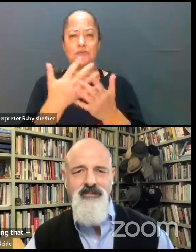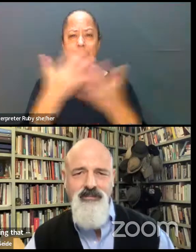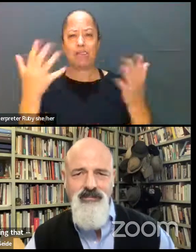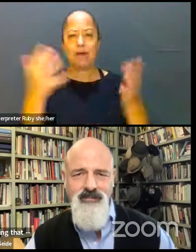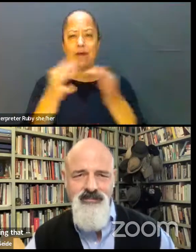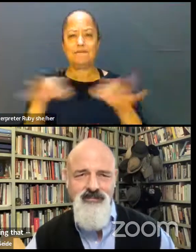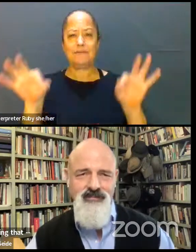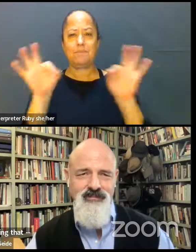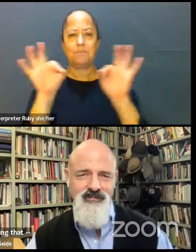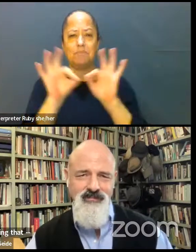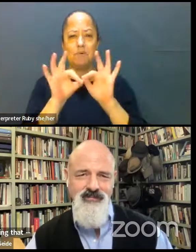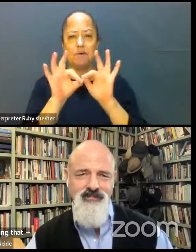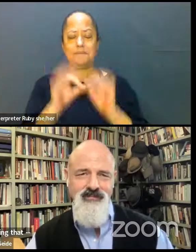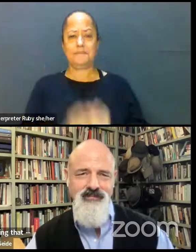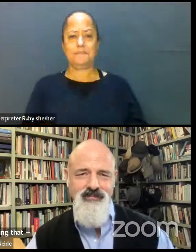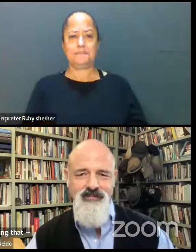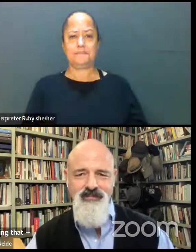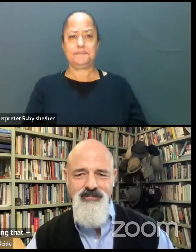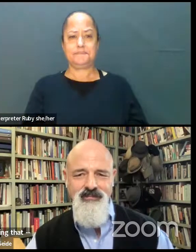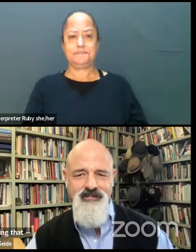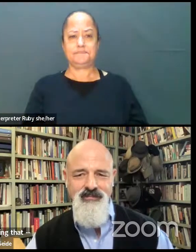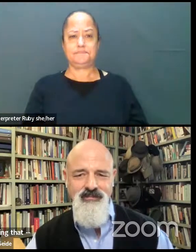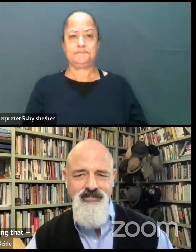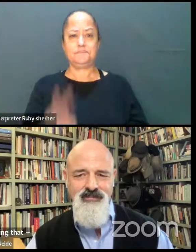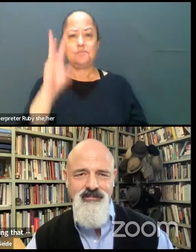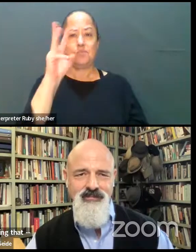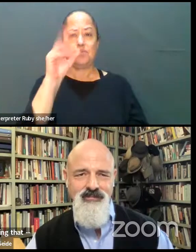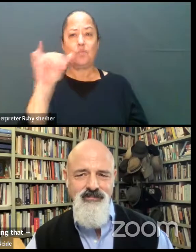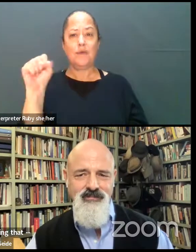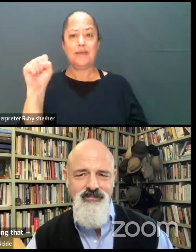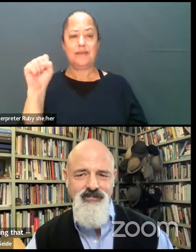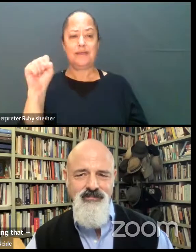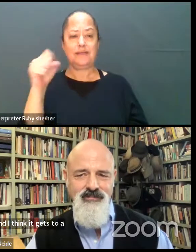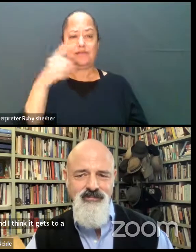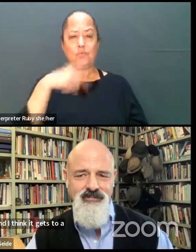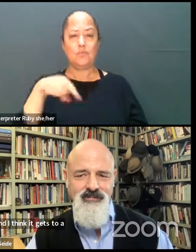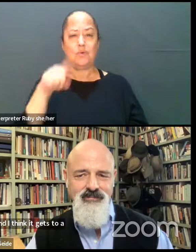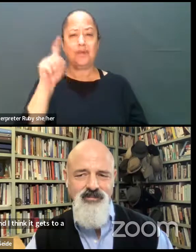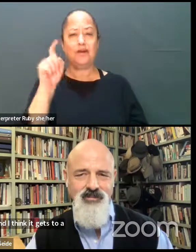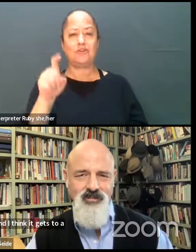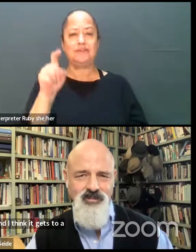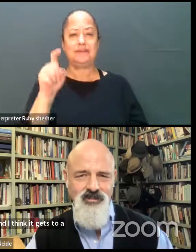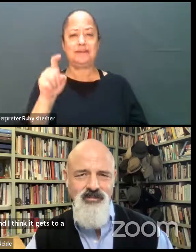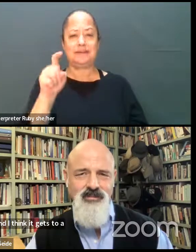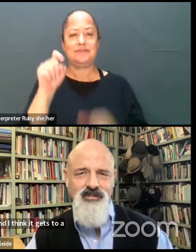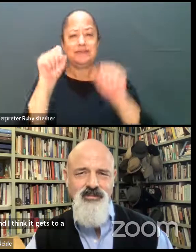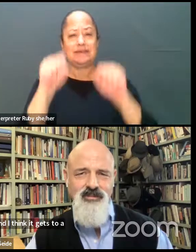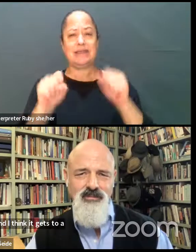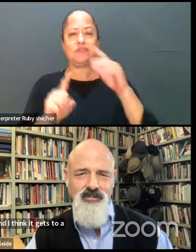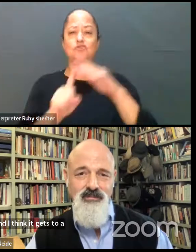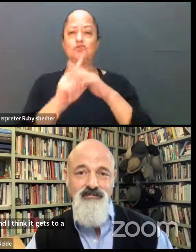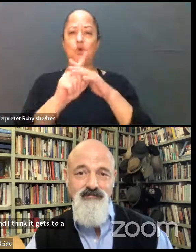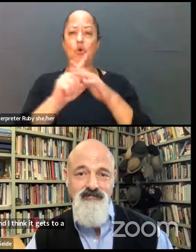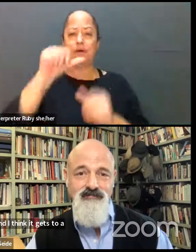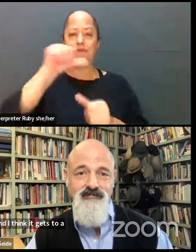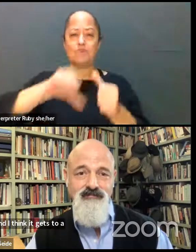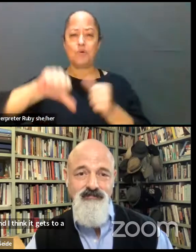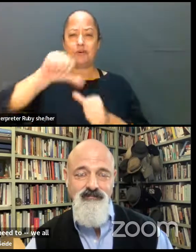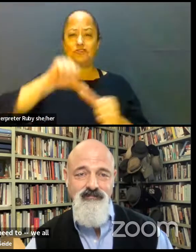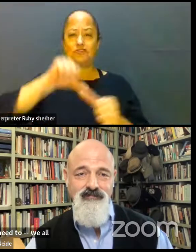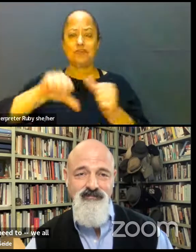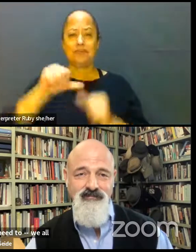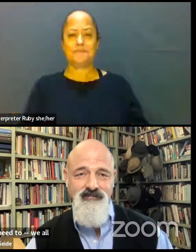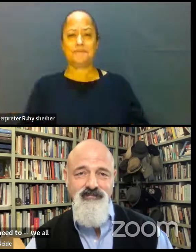ways that we all need to, we all can show up for each other and